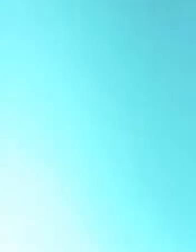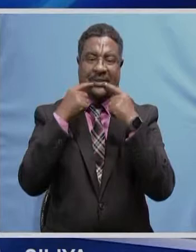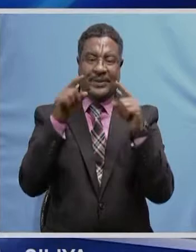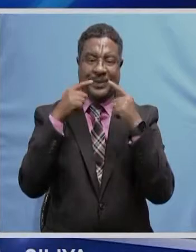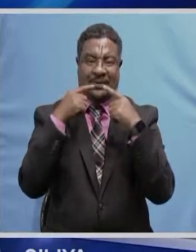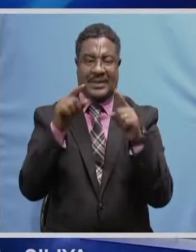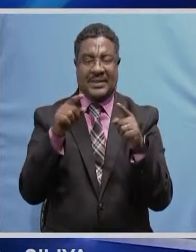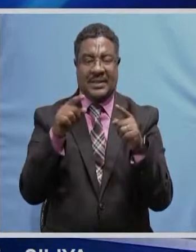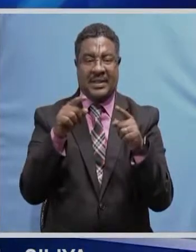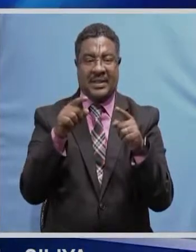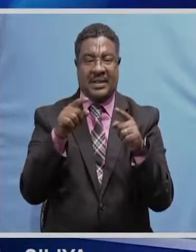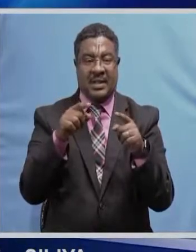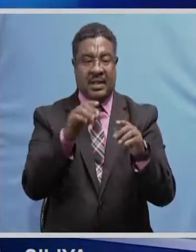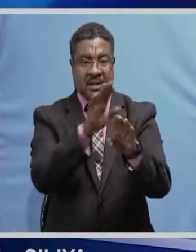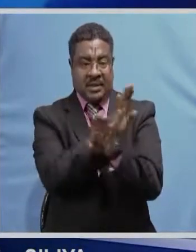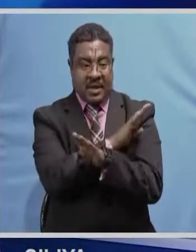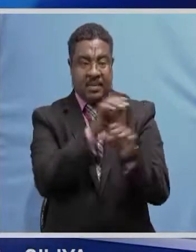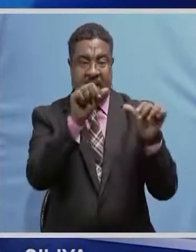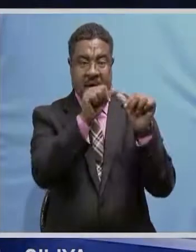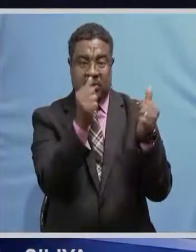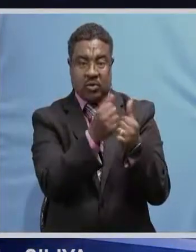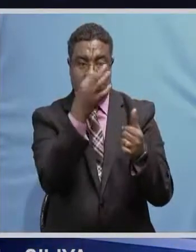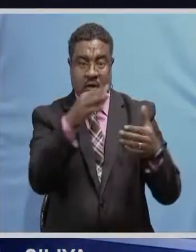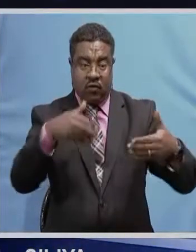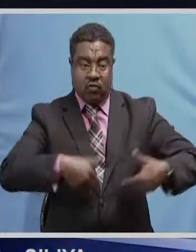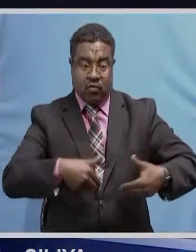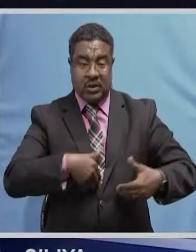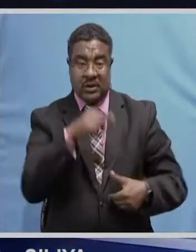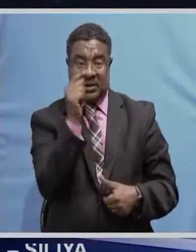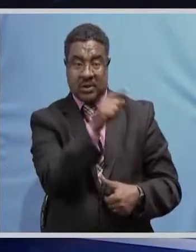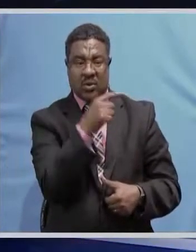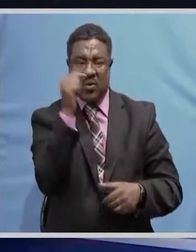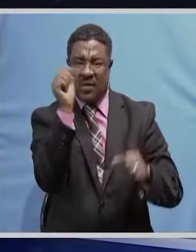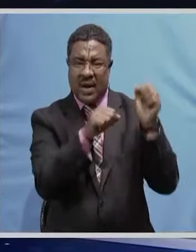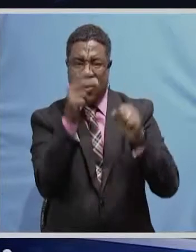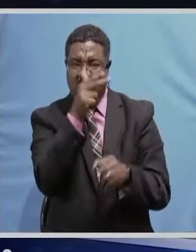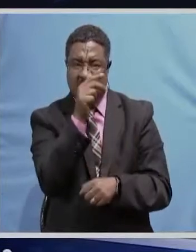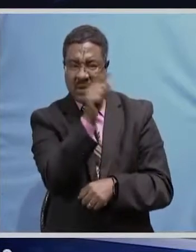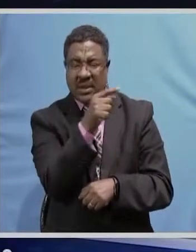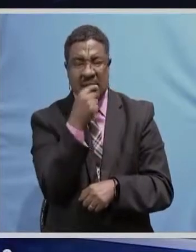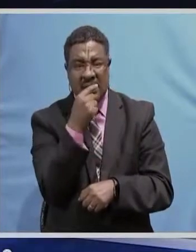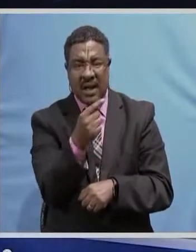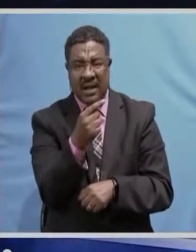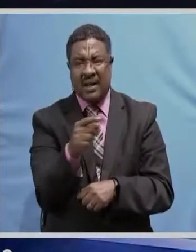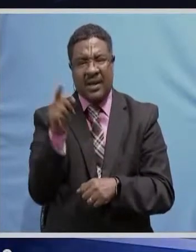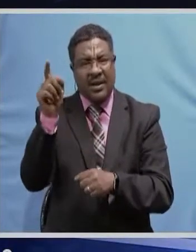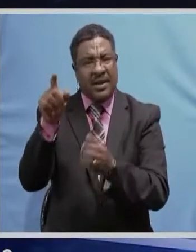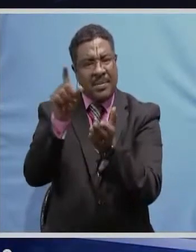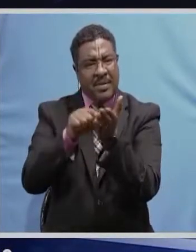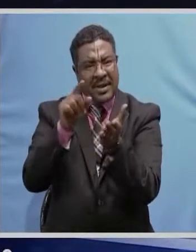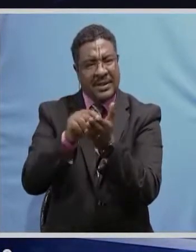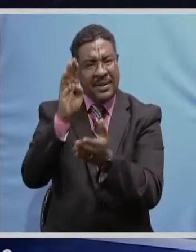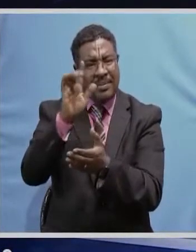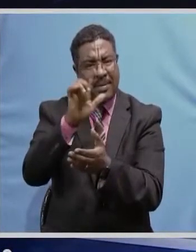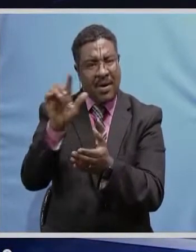The Zambia Association of Youths in the Fight Against Corruption says the publication of the Refined Constitution Amendment Bill No.